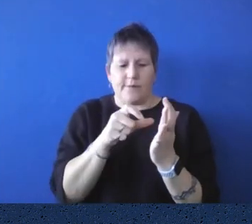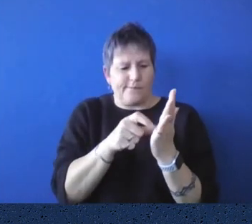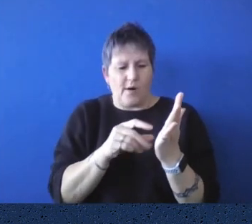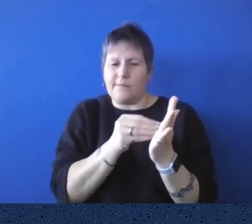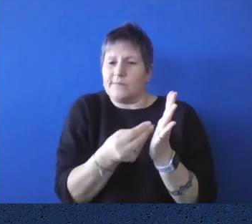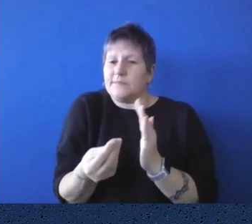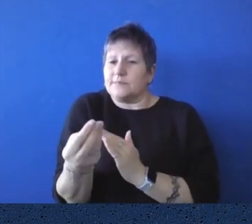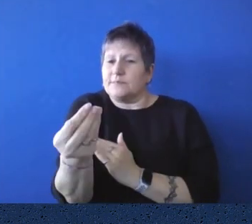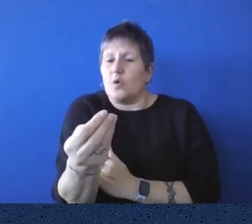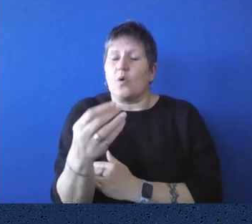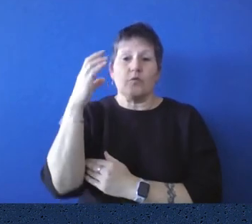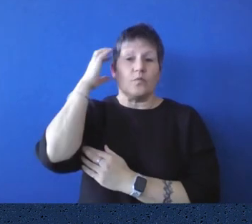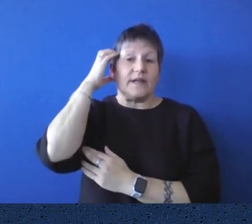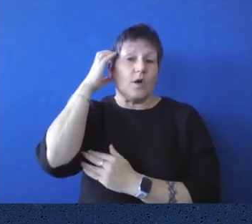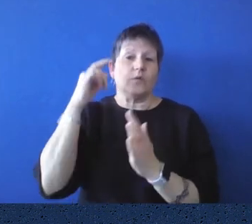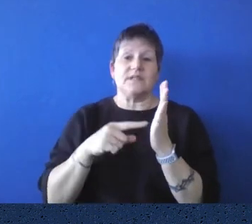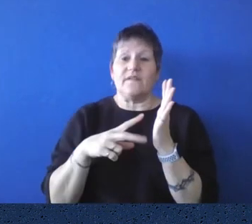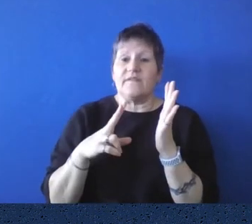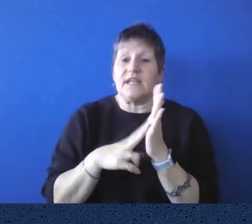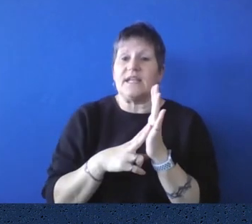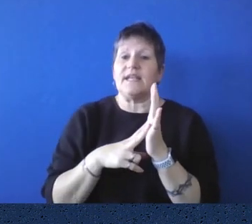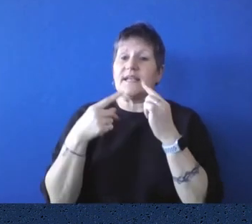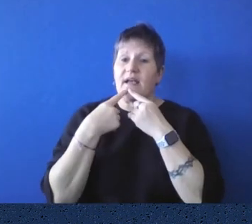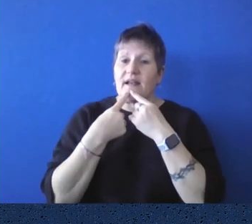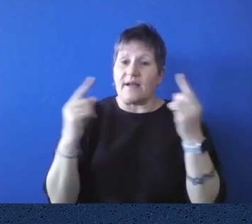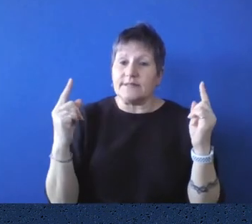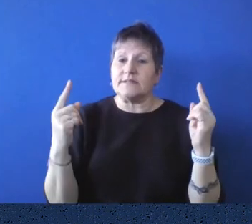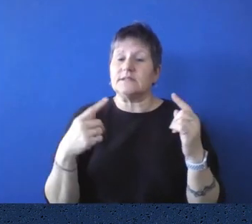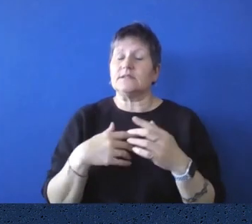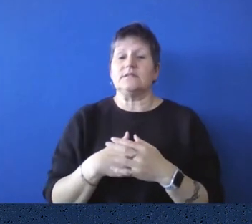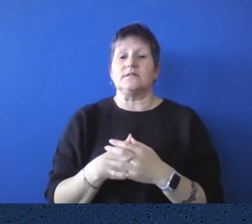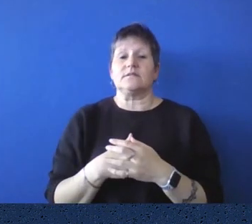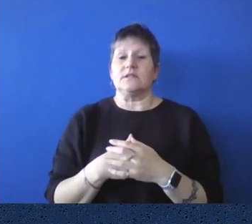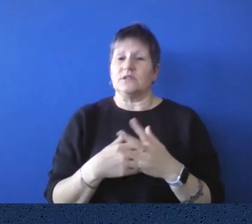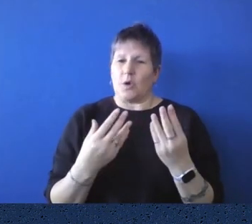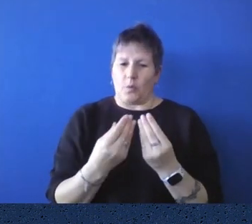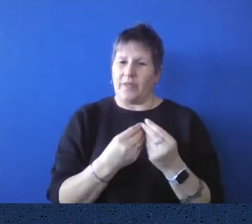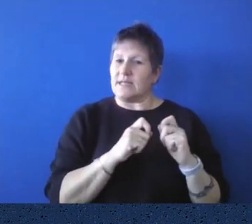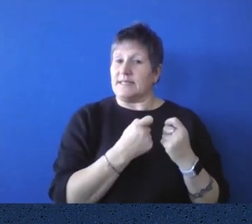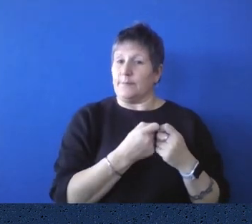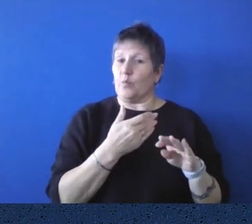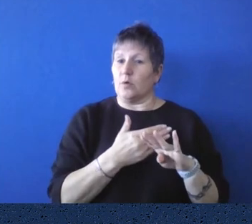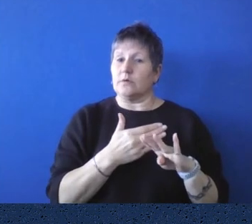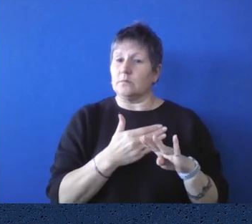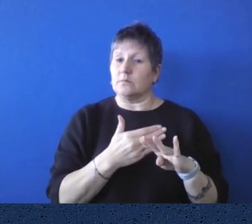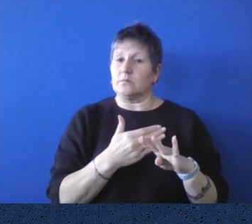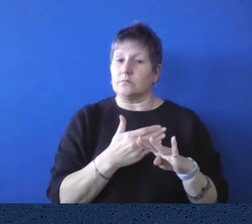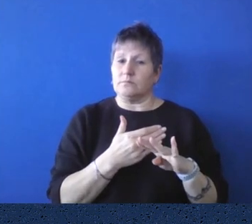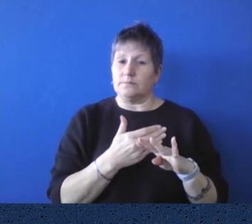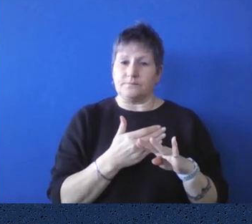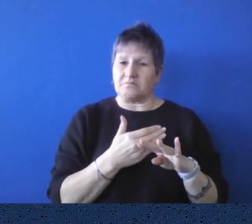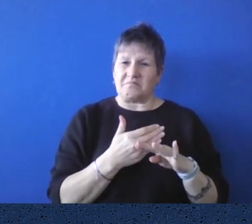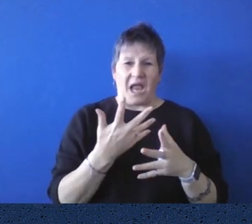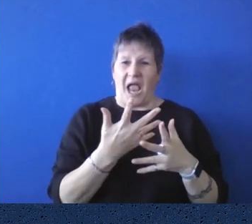radio or television broadcast. So we are able to, with our teams, um, we capture any